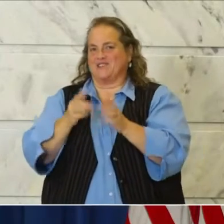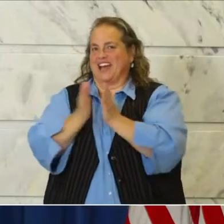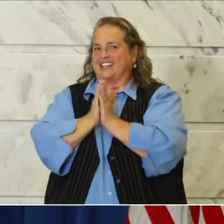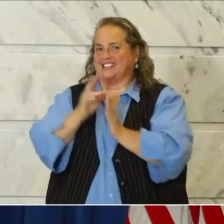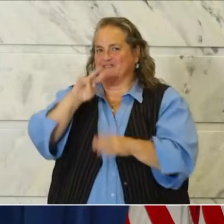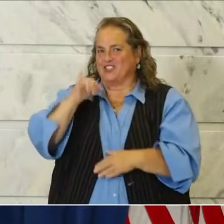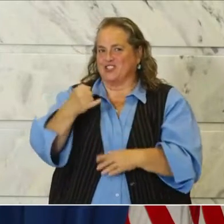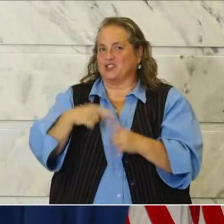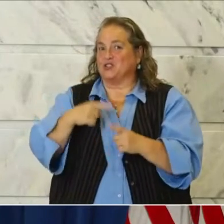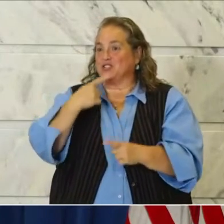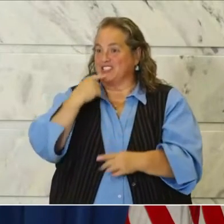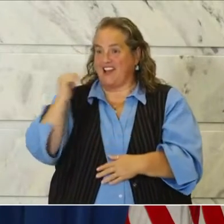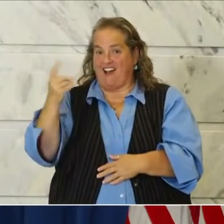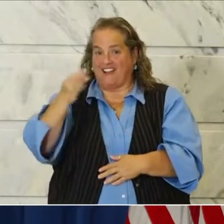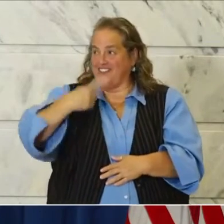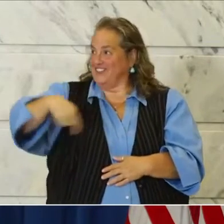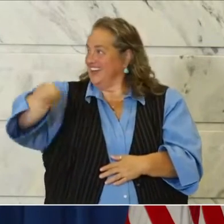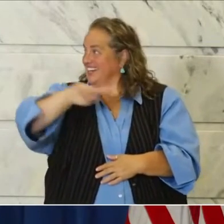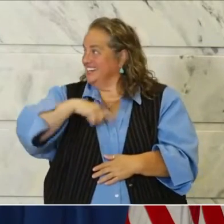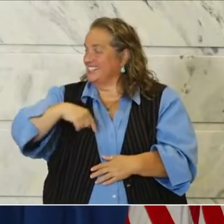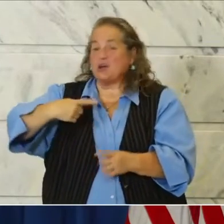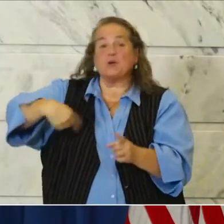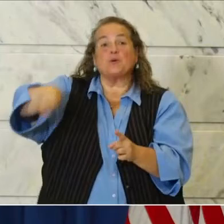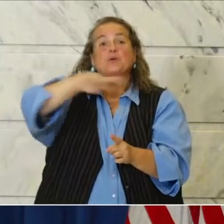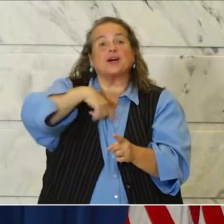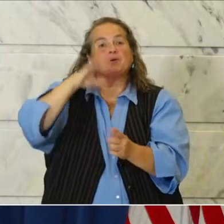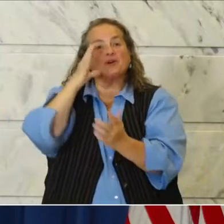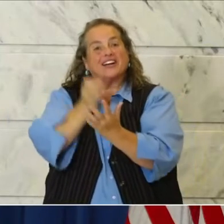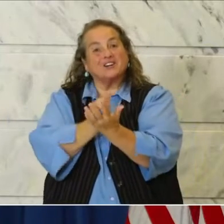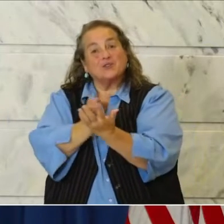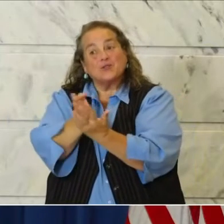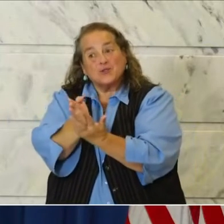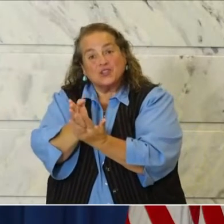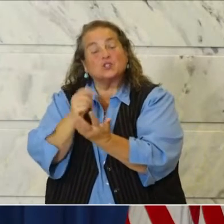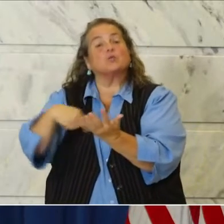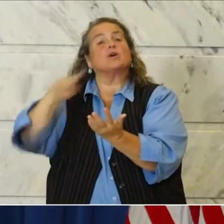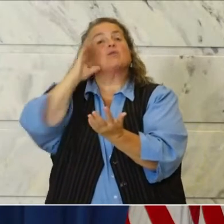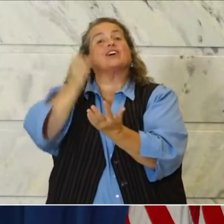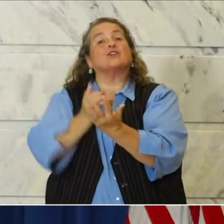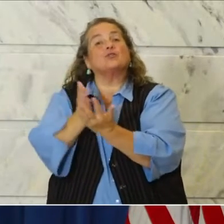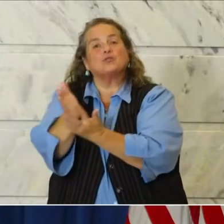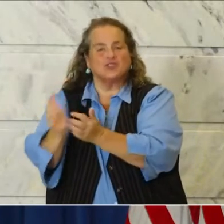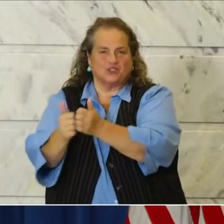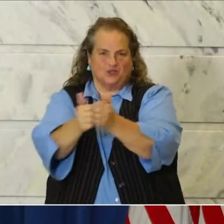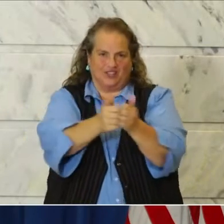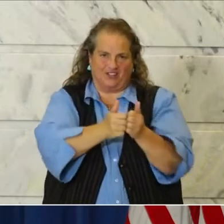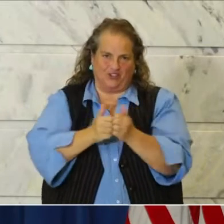to all of us out there, we will get through this. We will get through this together.